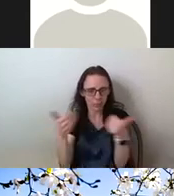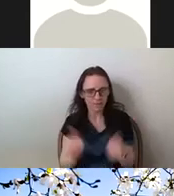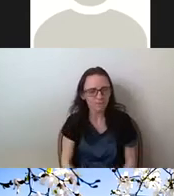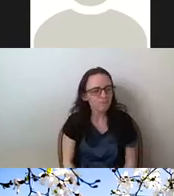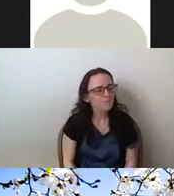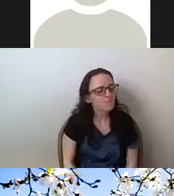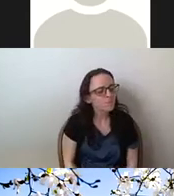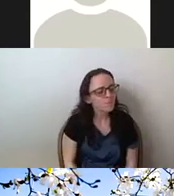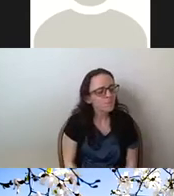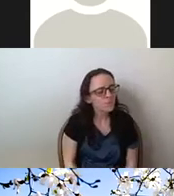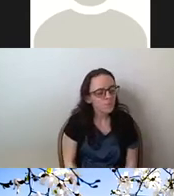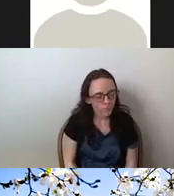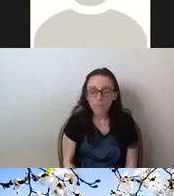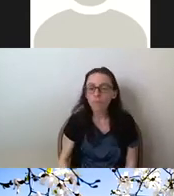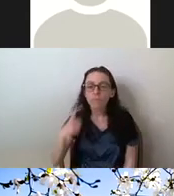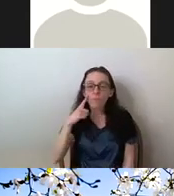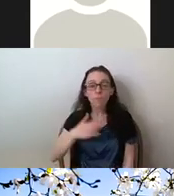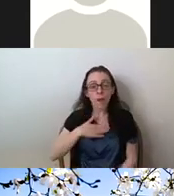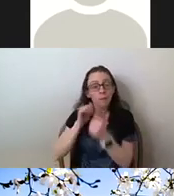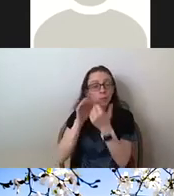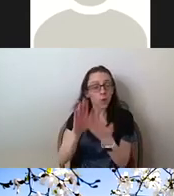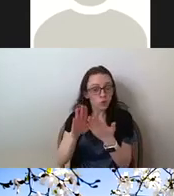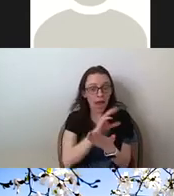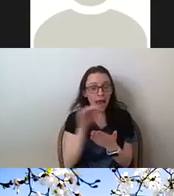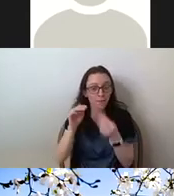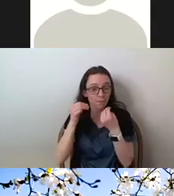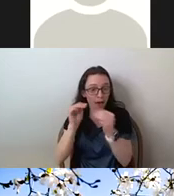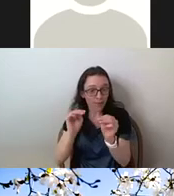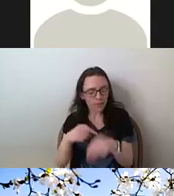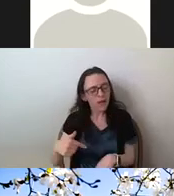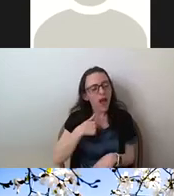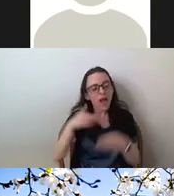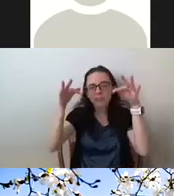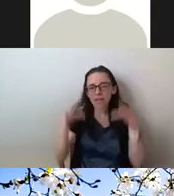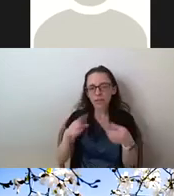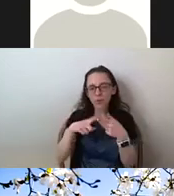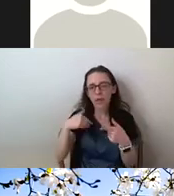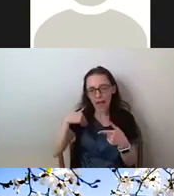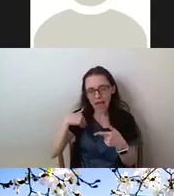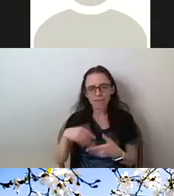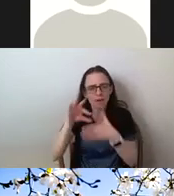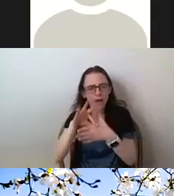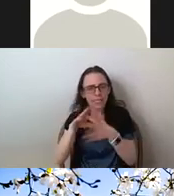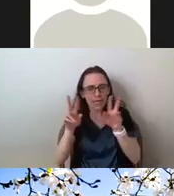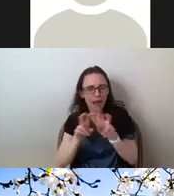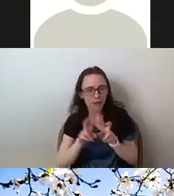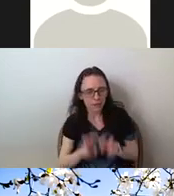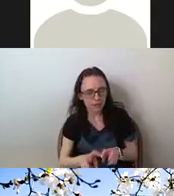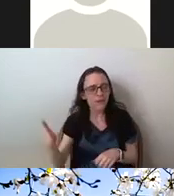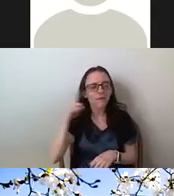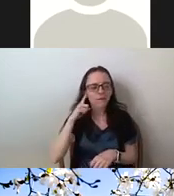So for my approach and methods, I decided to conduct a content analysis of four in-depth